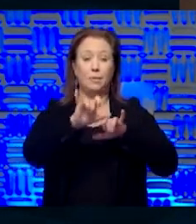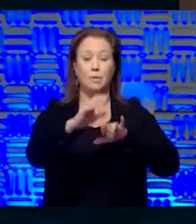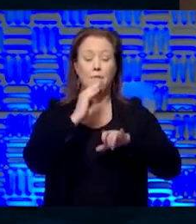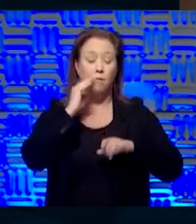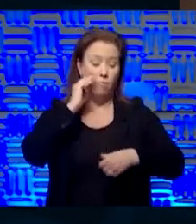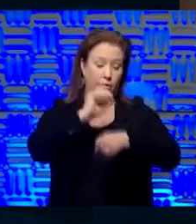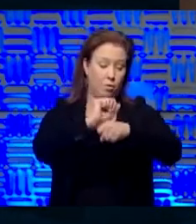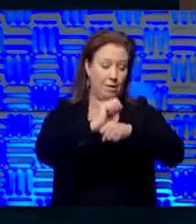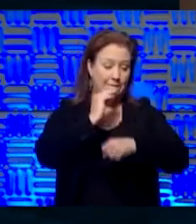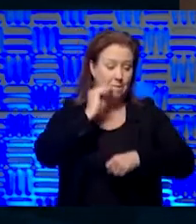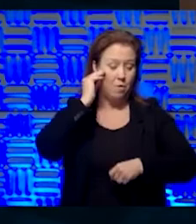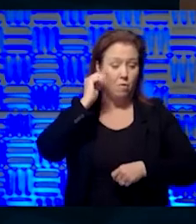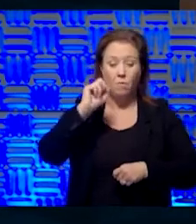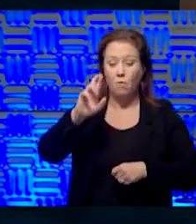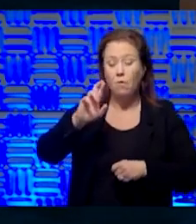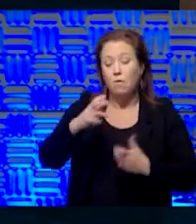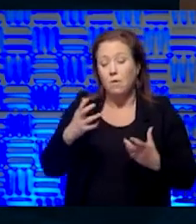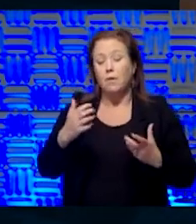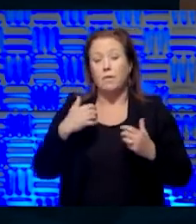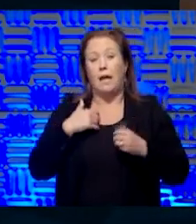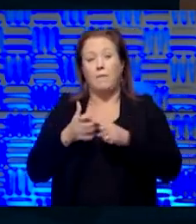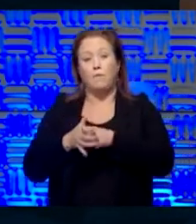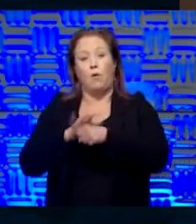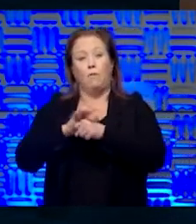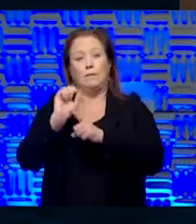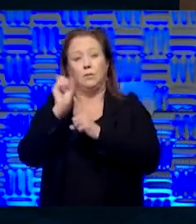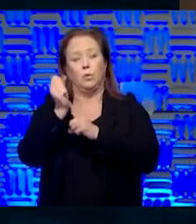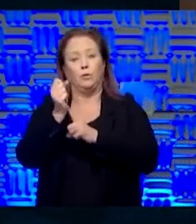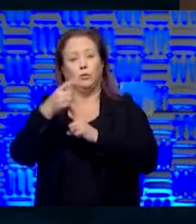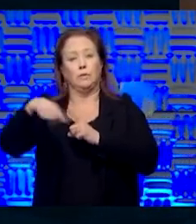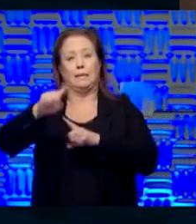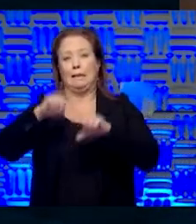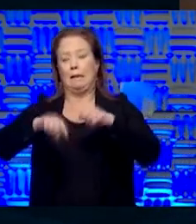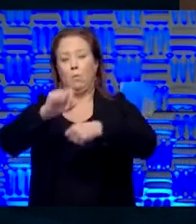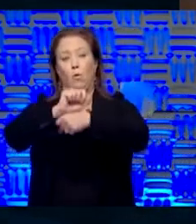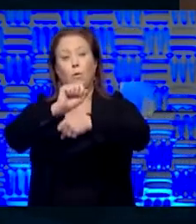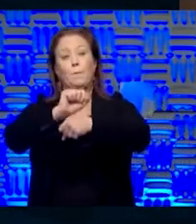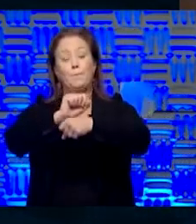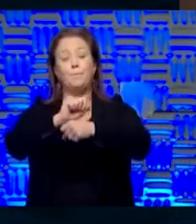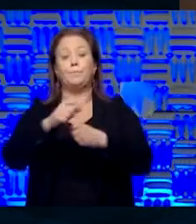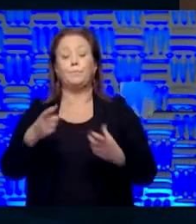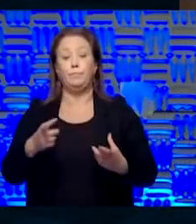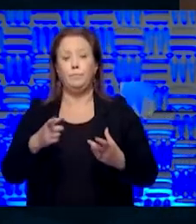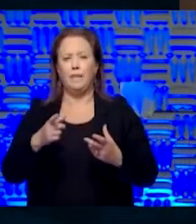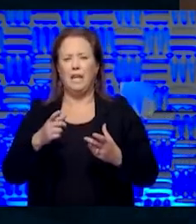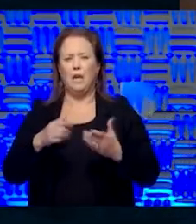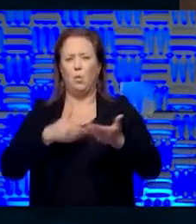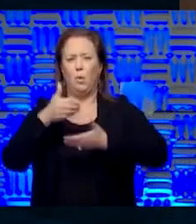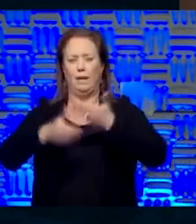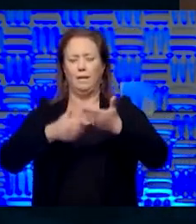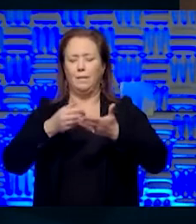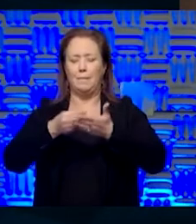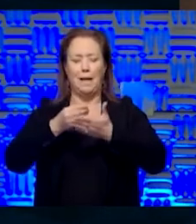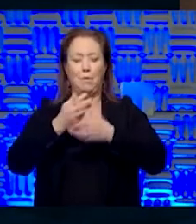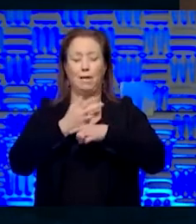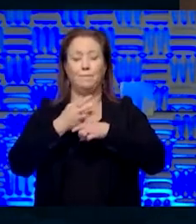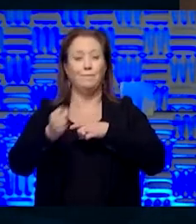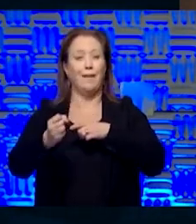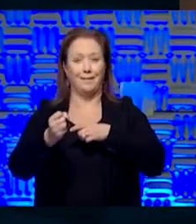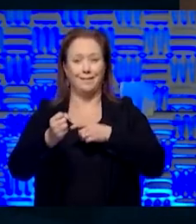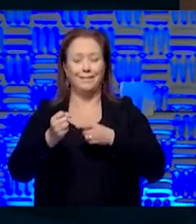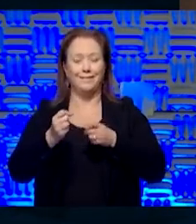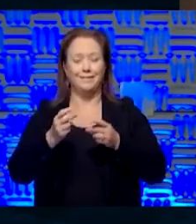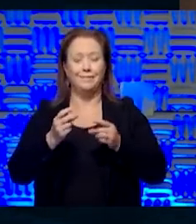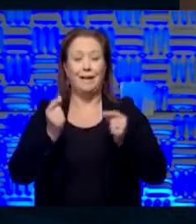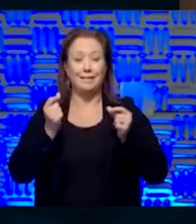they're working from home or because they have COVID circumstances in which they can't work. So it went quickly. And to think that